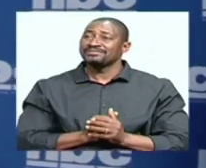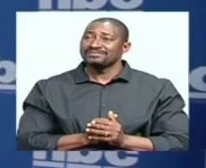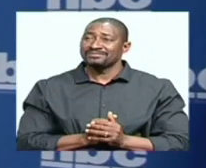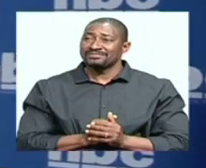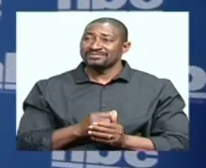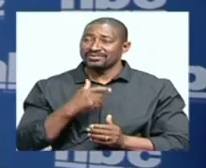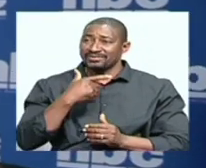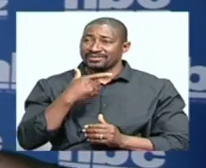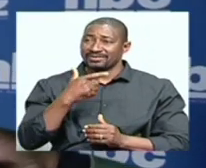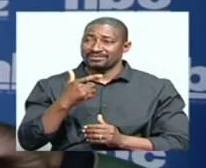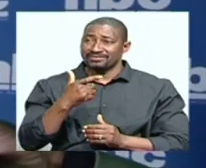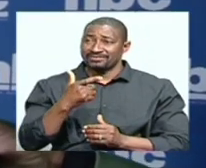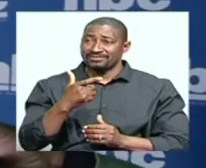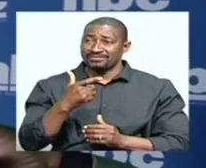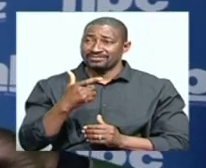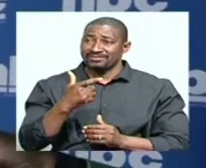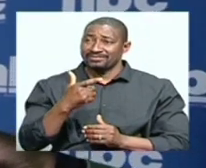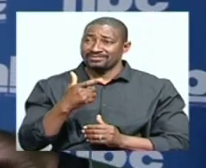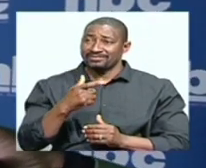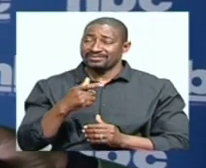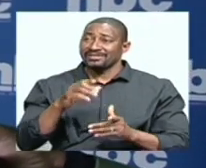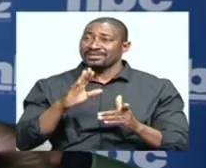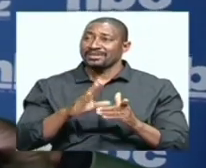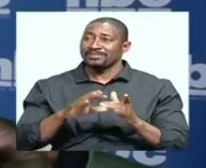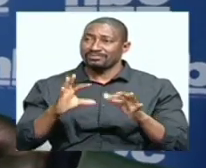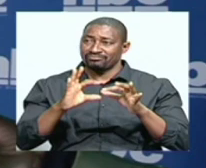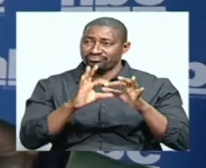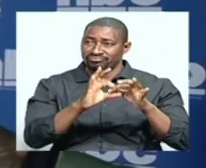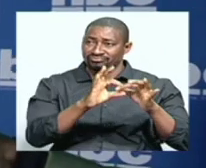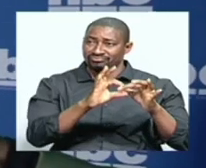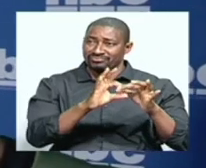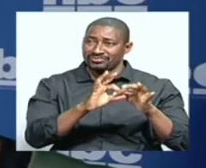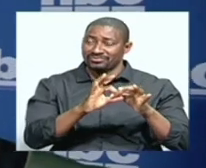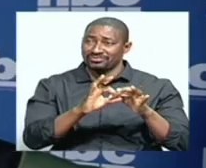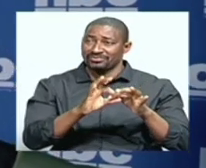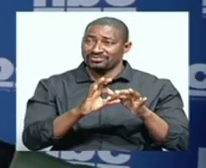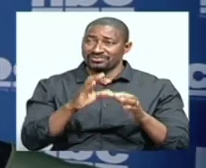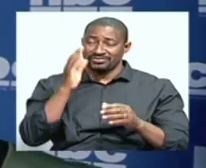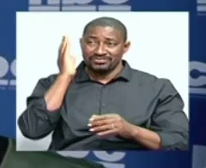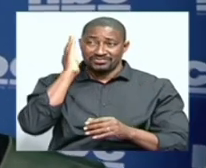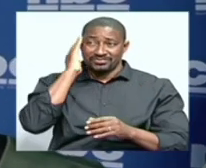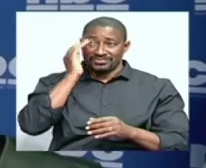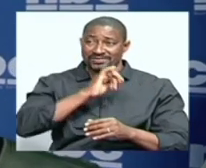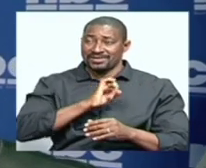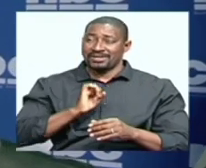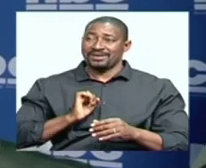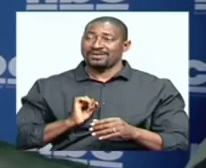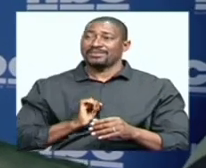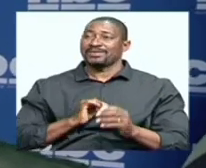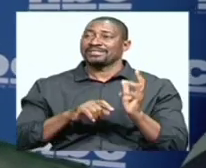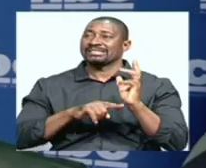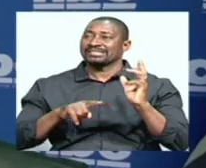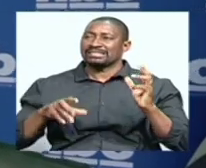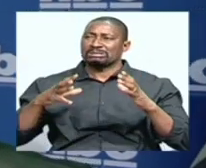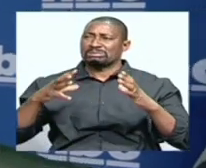And, yeah, look for us, it's all about connectivity. As you know, our country, huge as it is, we want all people to be